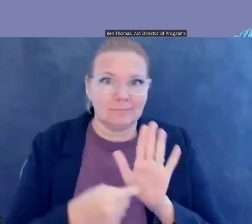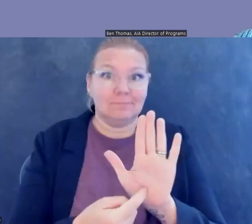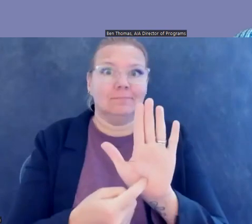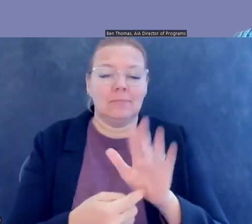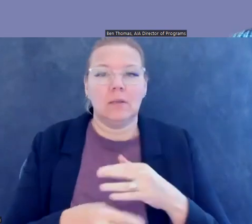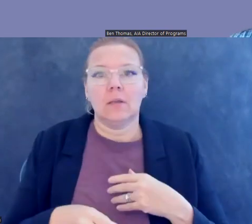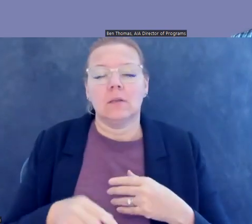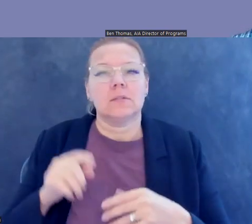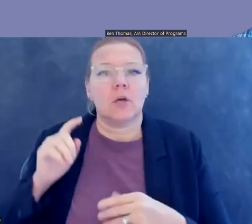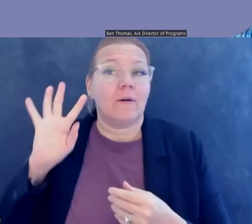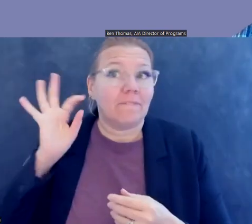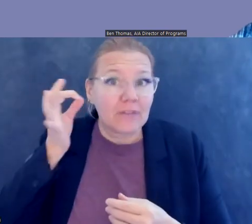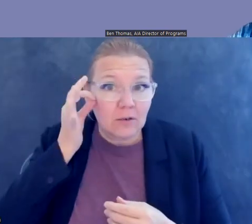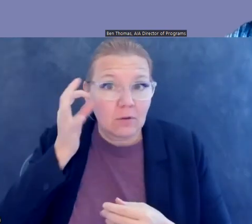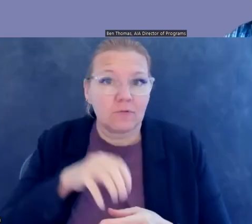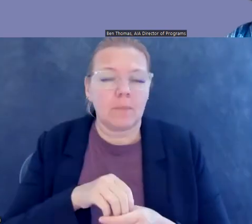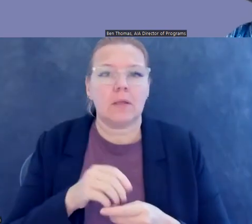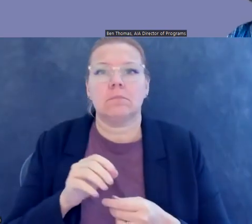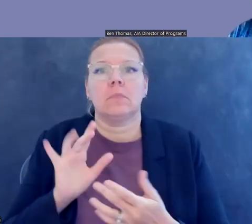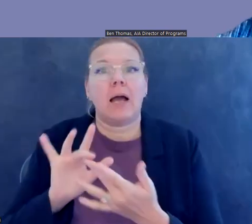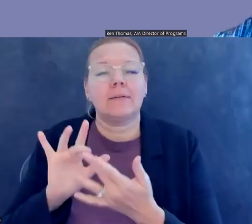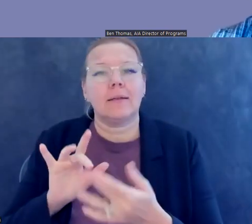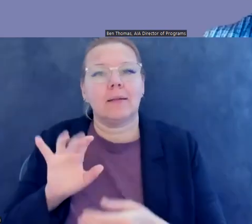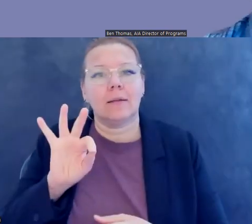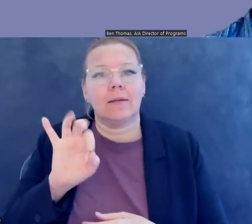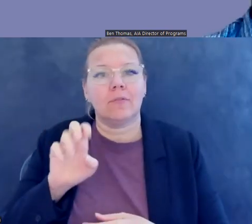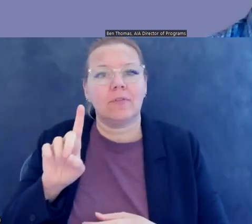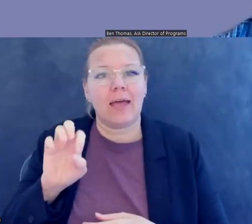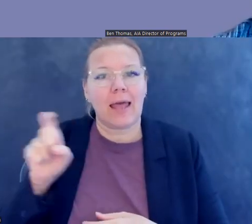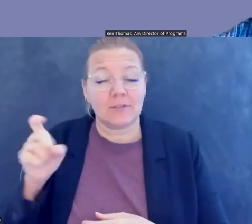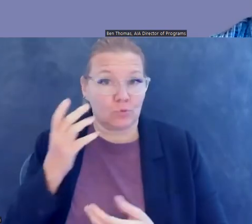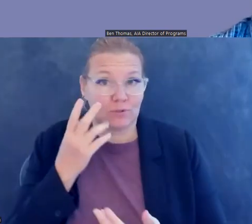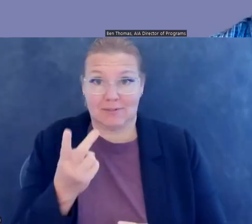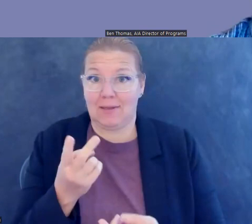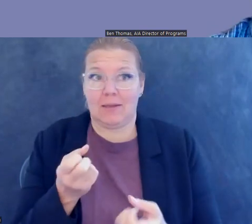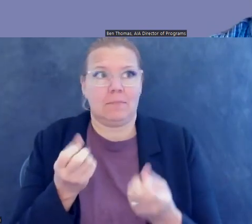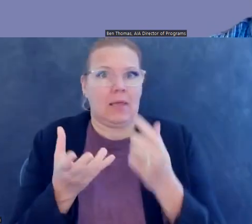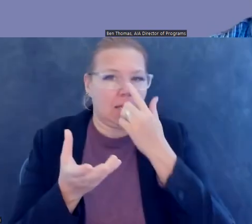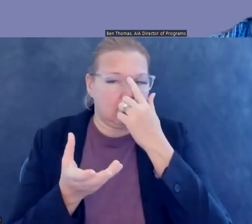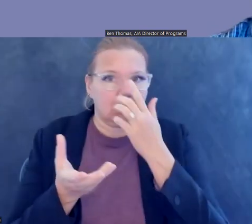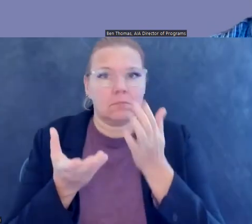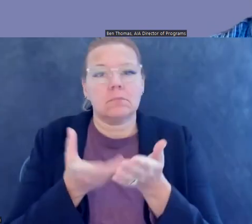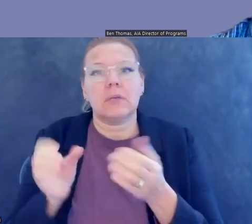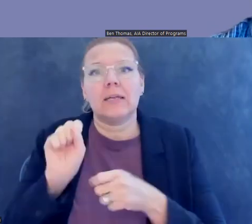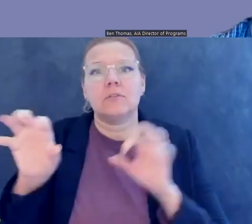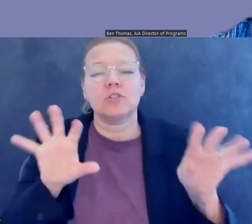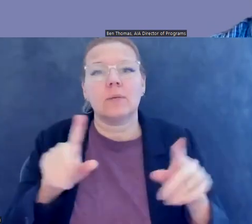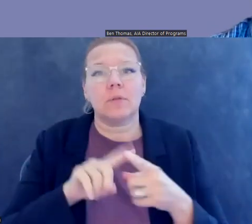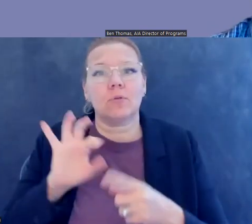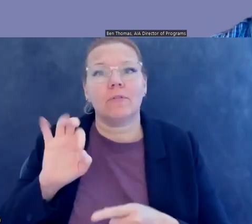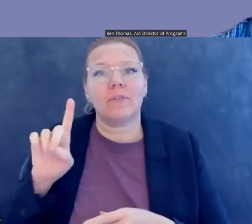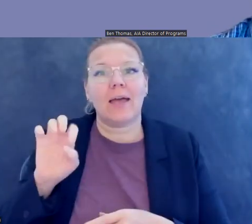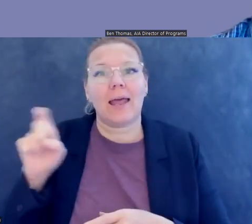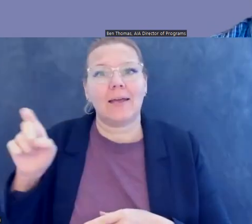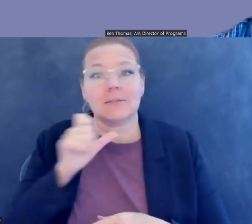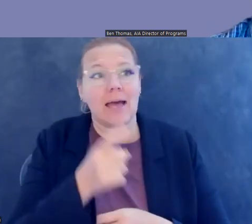lot of outreach now to FedEx because we're seeing a lot of pieces shipping through FedEx and not through cargo, uh, or with